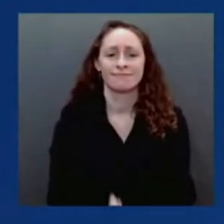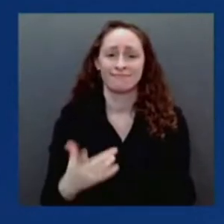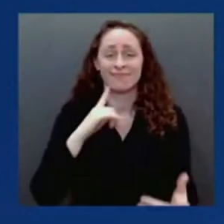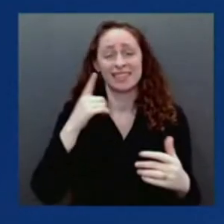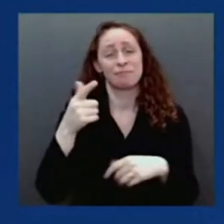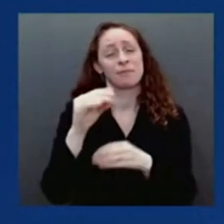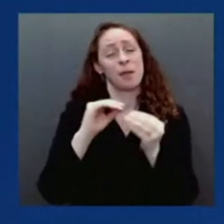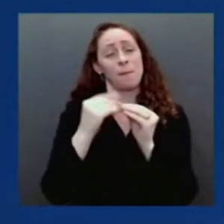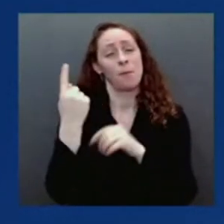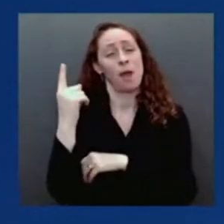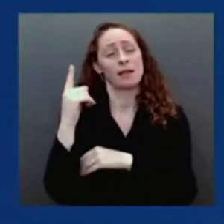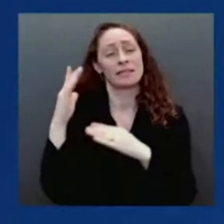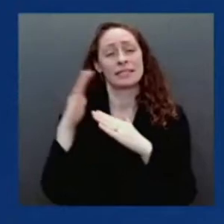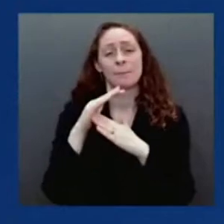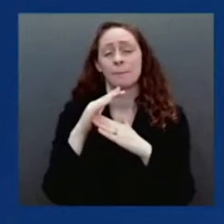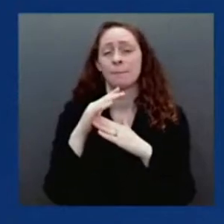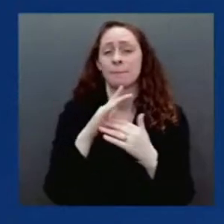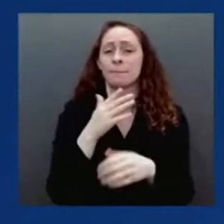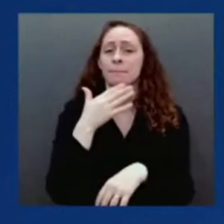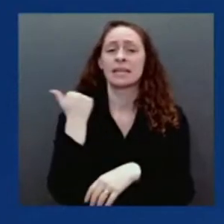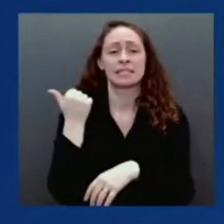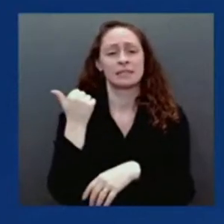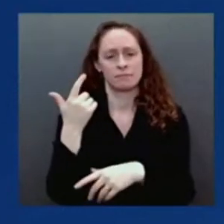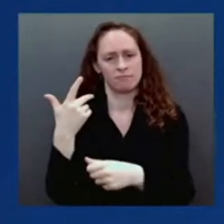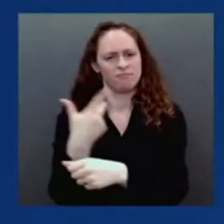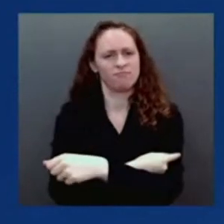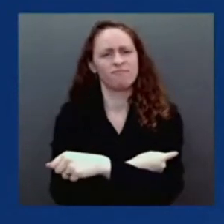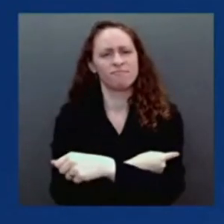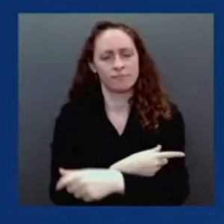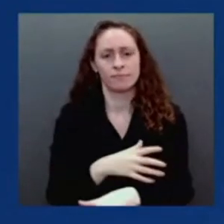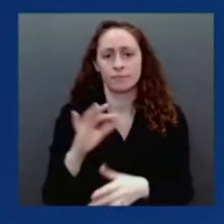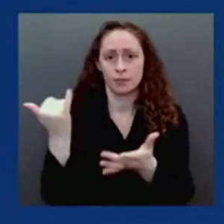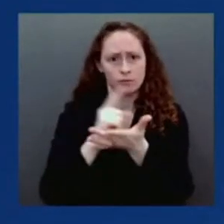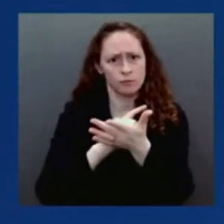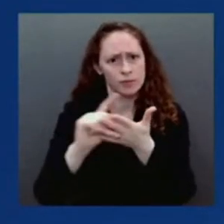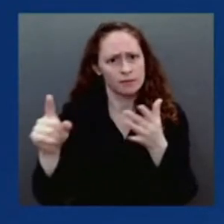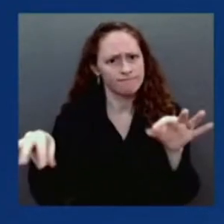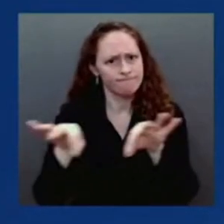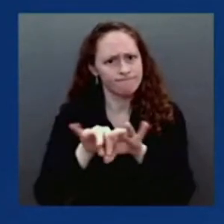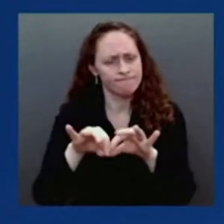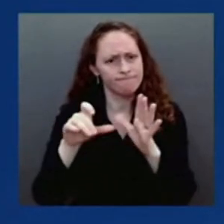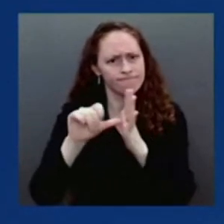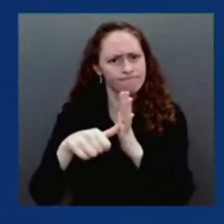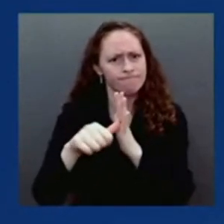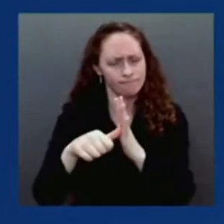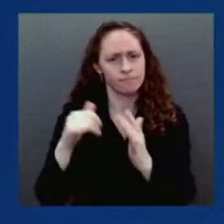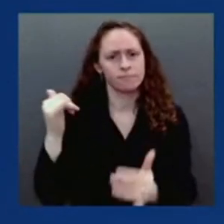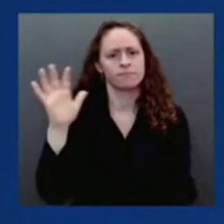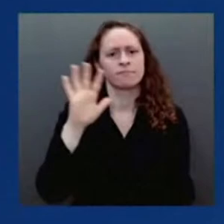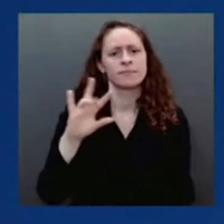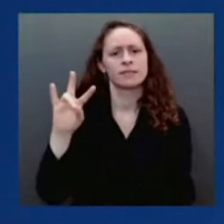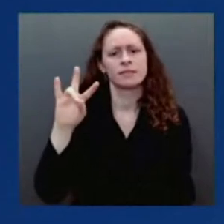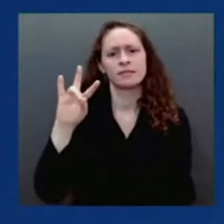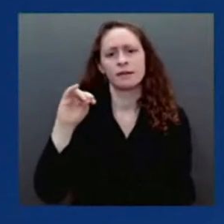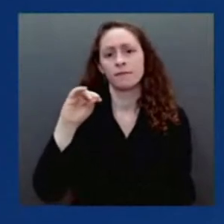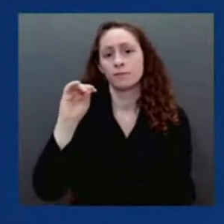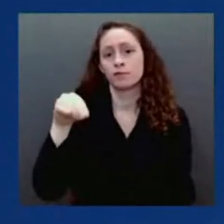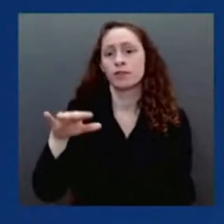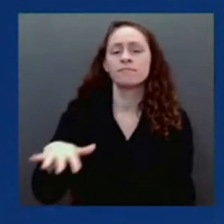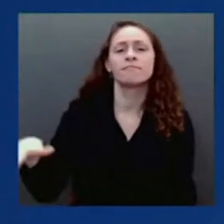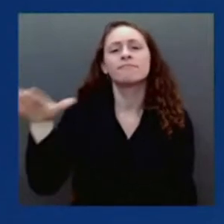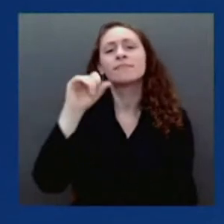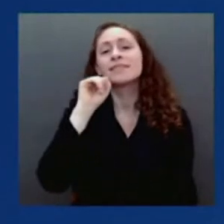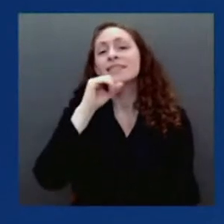Seventy percent of eligible seniors, those most at risk and most vulnerable, have now gotten their booster shot.